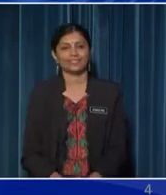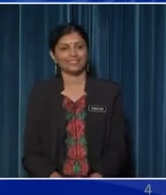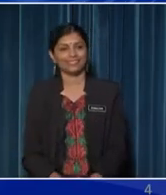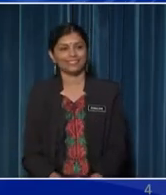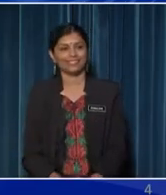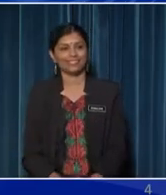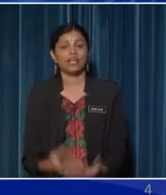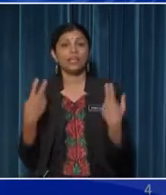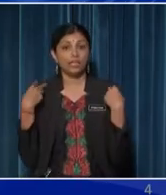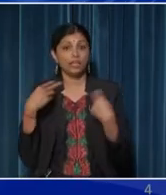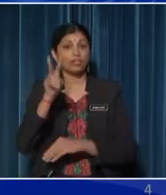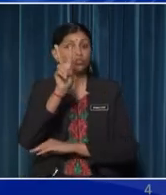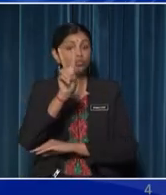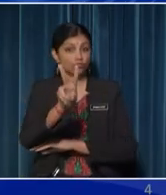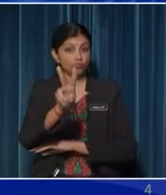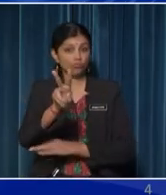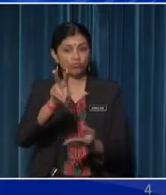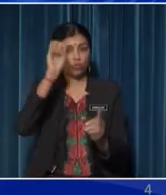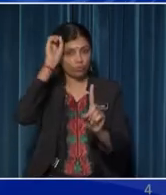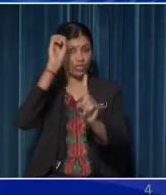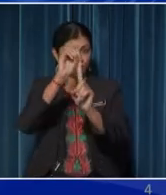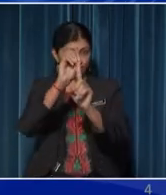There are two learning objectives today